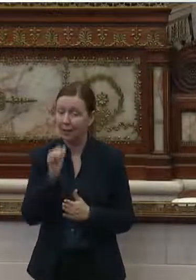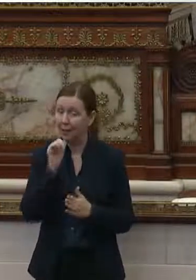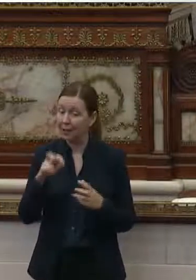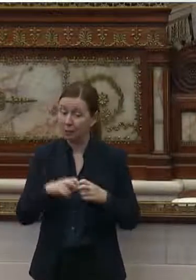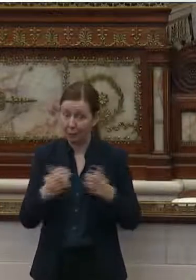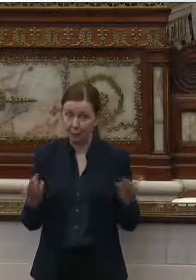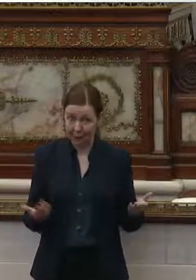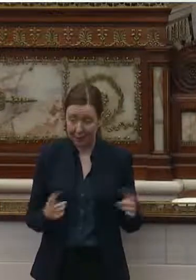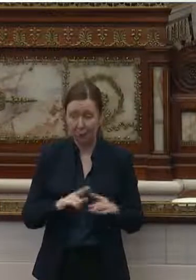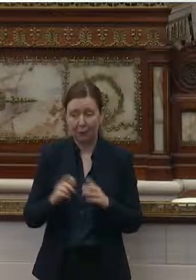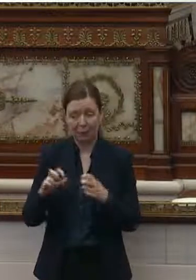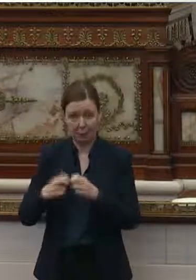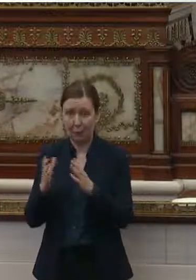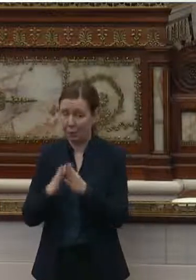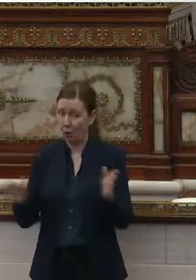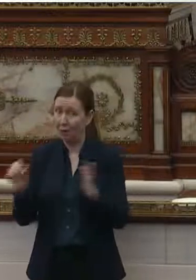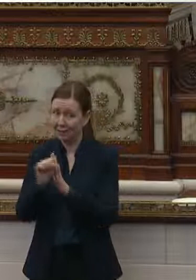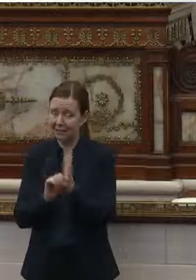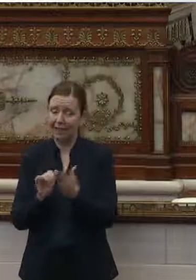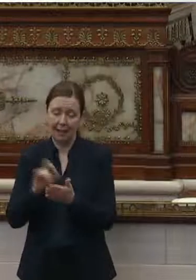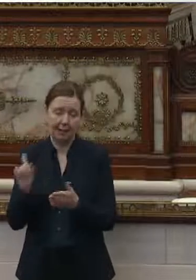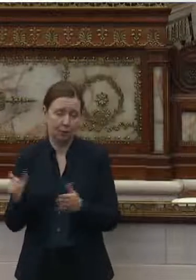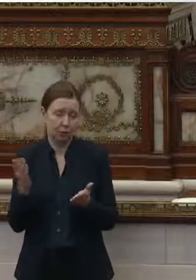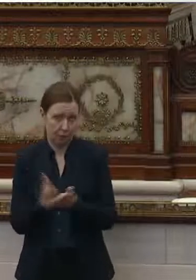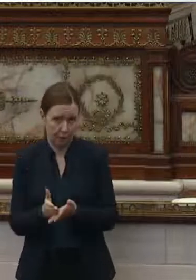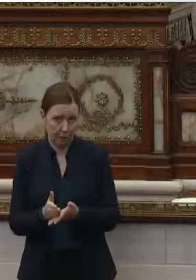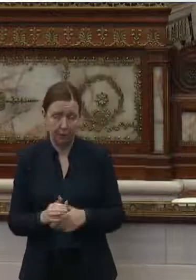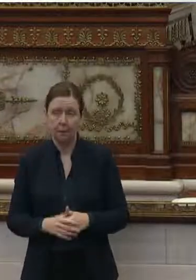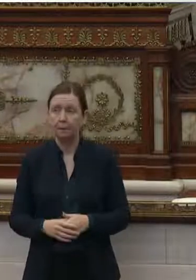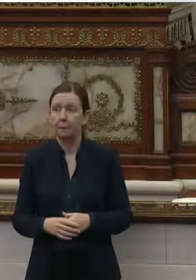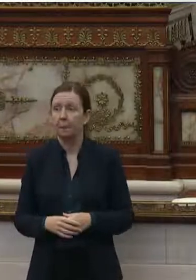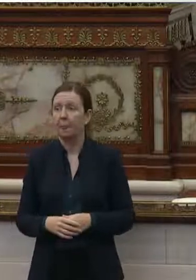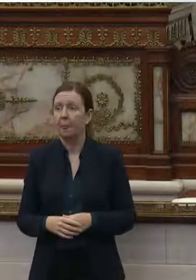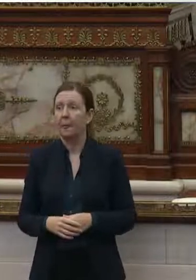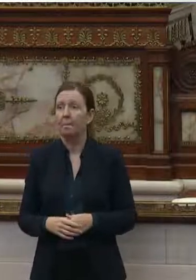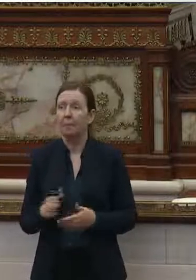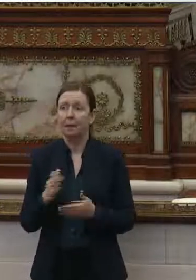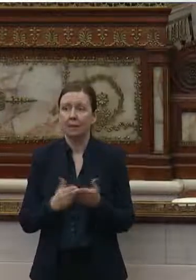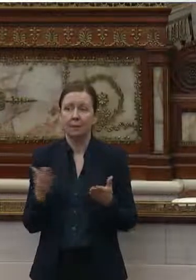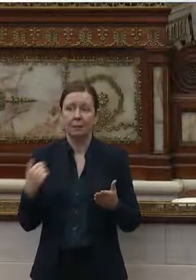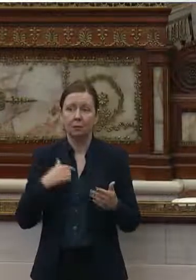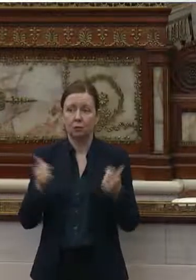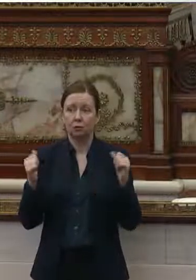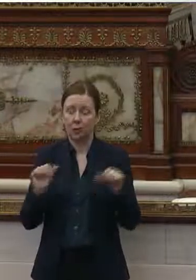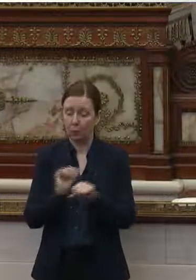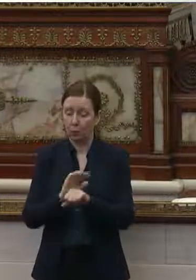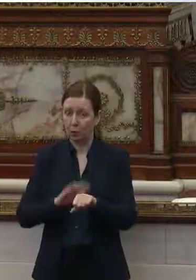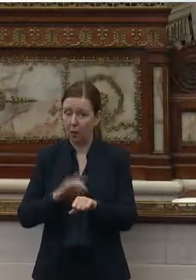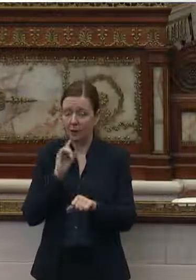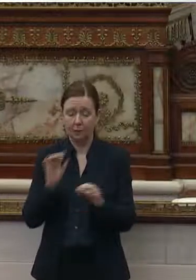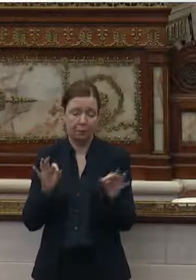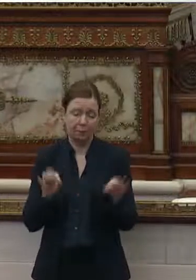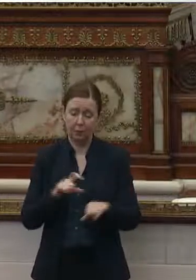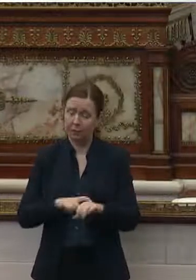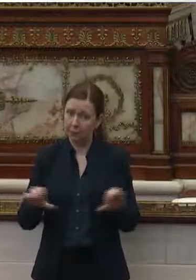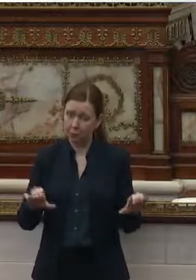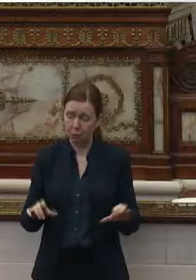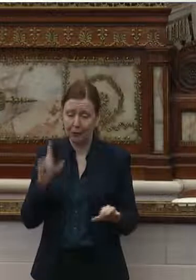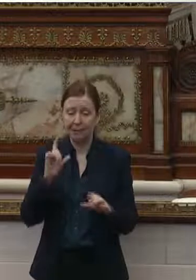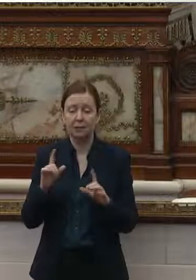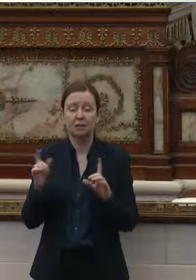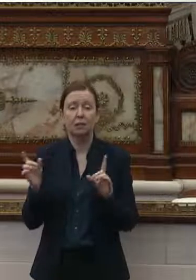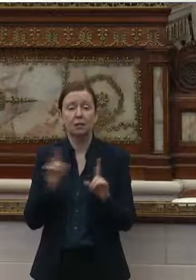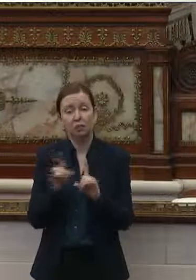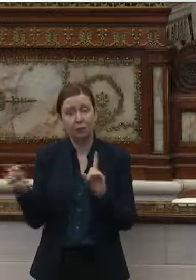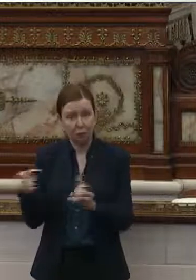a problem here. It's a problem across the state, and that needs to stop. Some of the things we're trying to work on, because this is the perfect time to do it, is diversion.